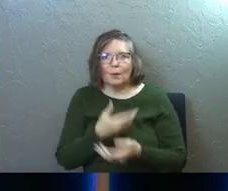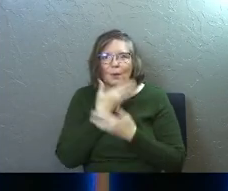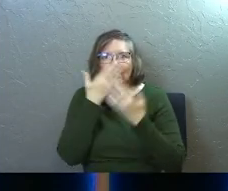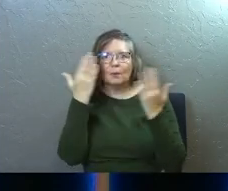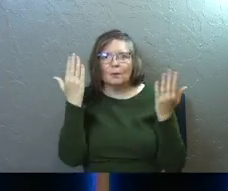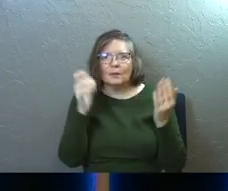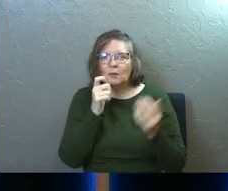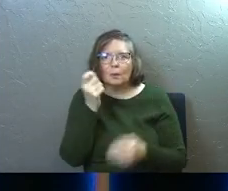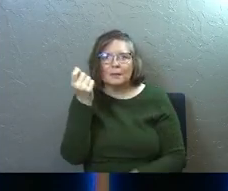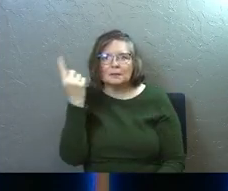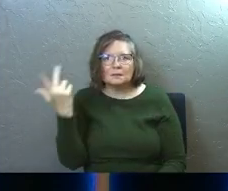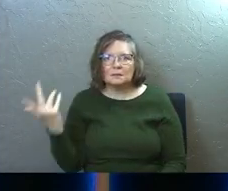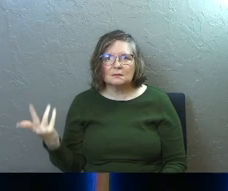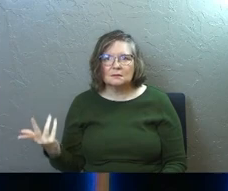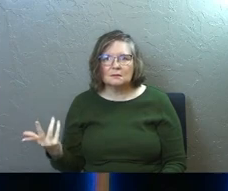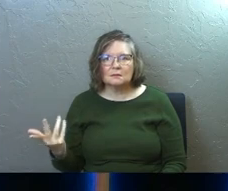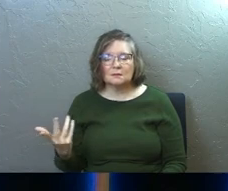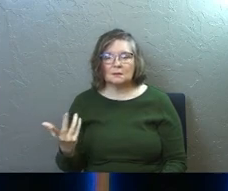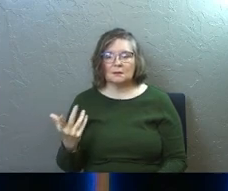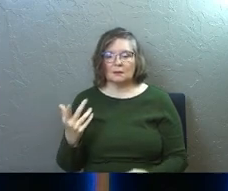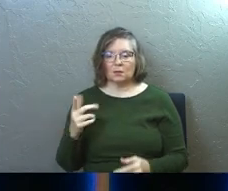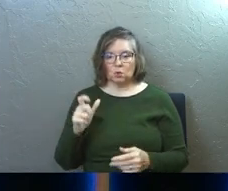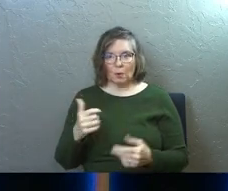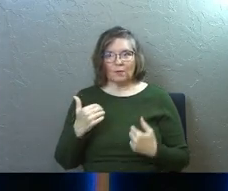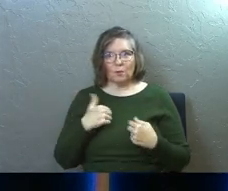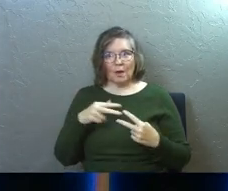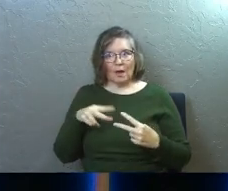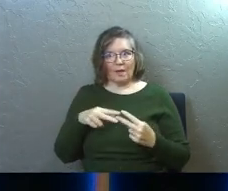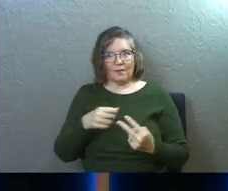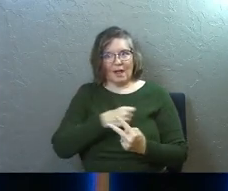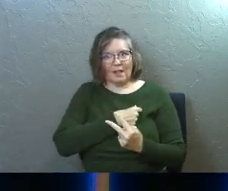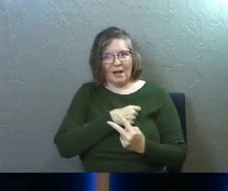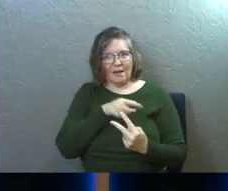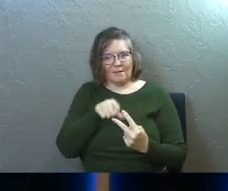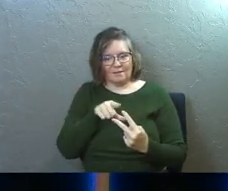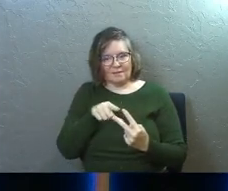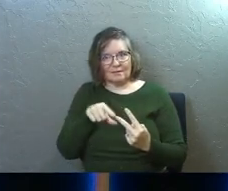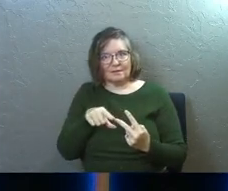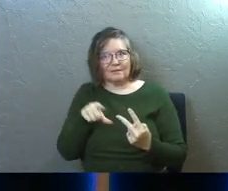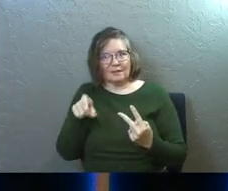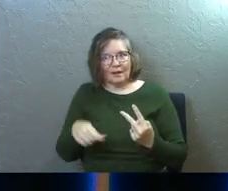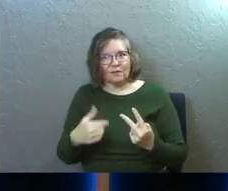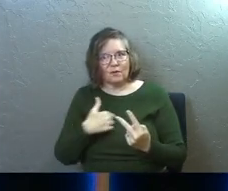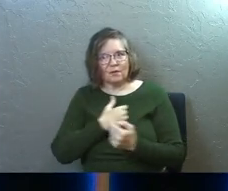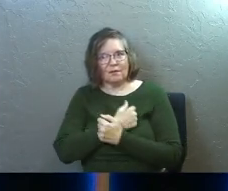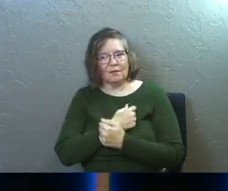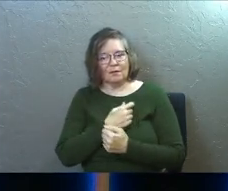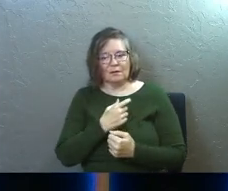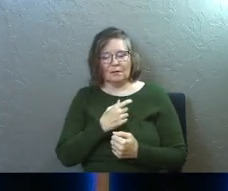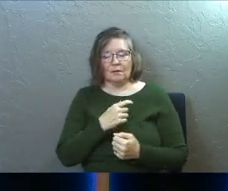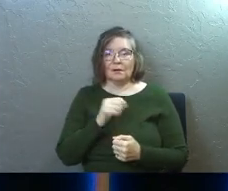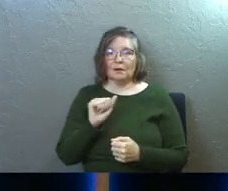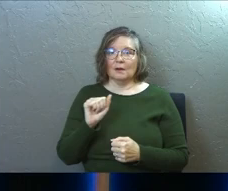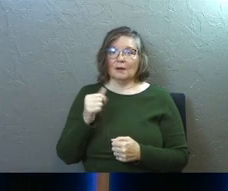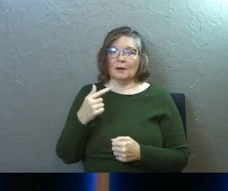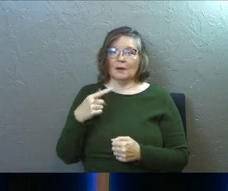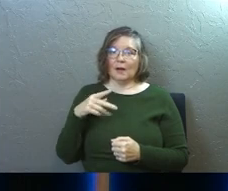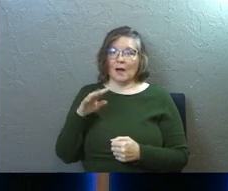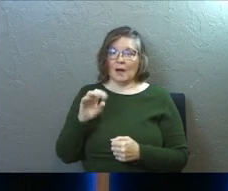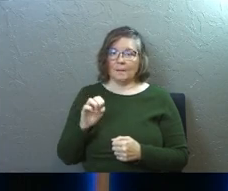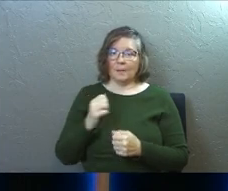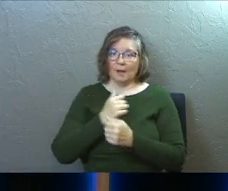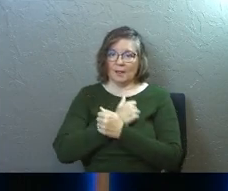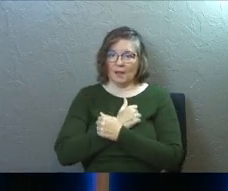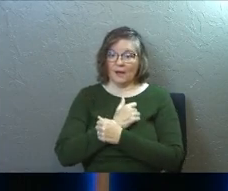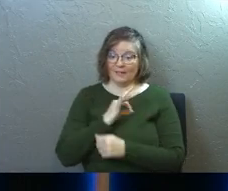make sense. There's a spot in 1 Corinthians 15 or 13. It's talking about love and agape love. And it